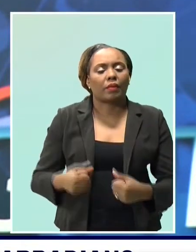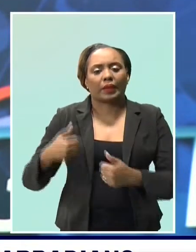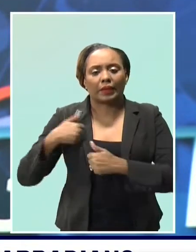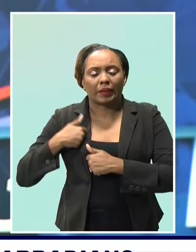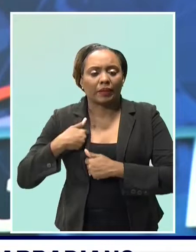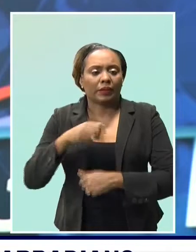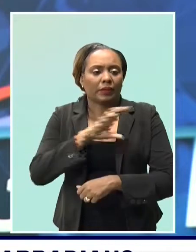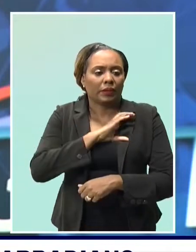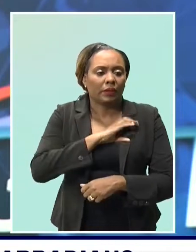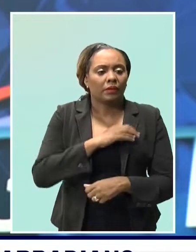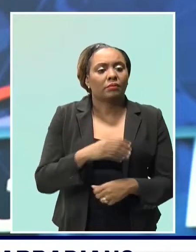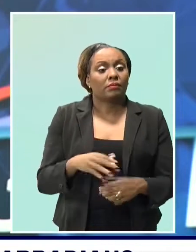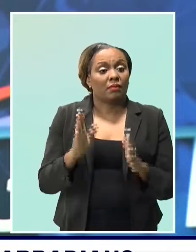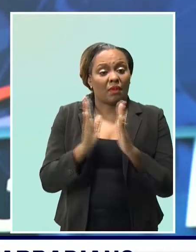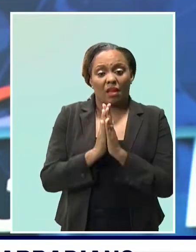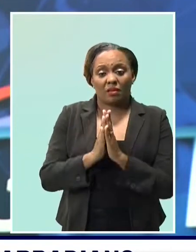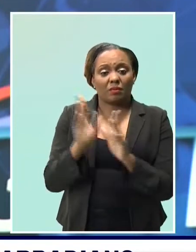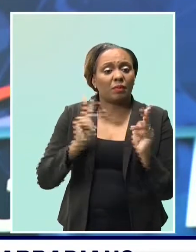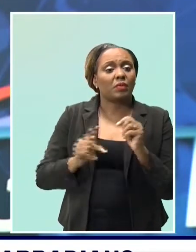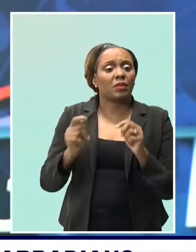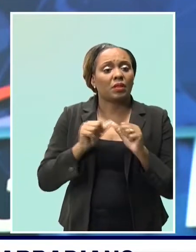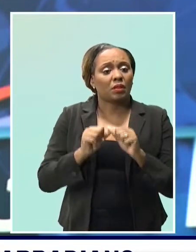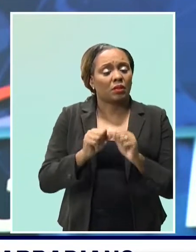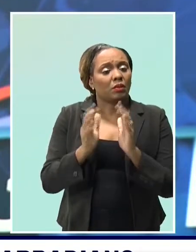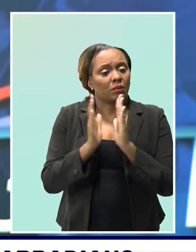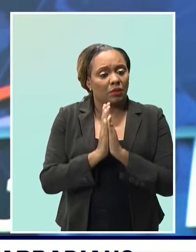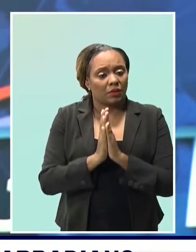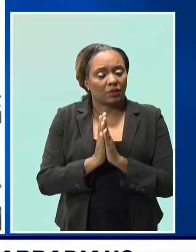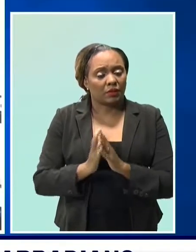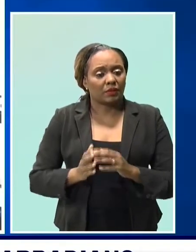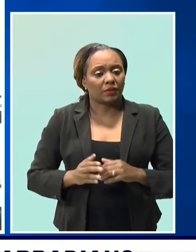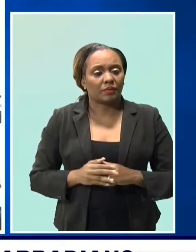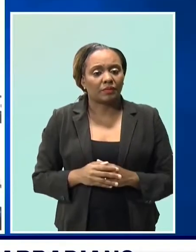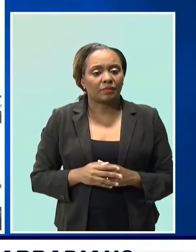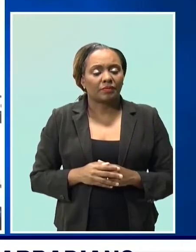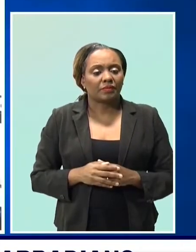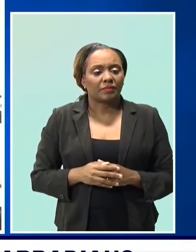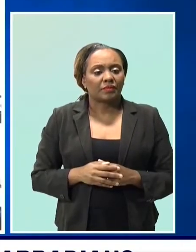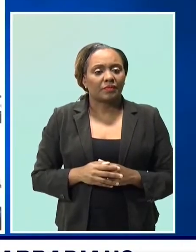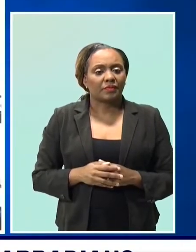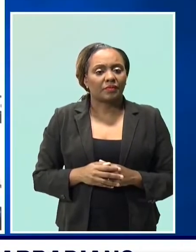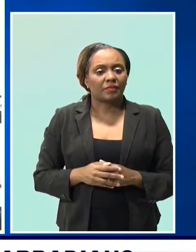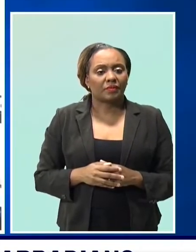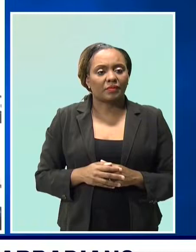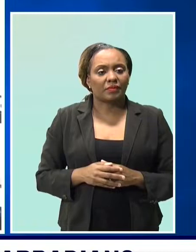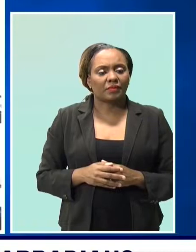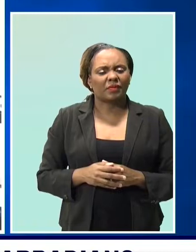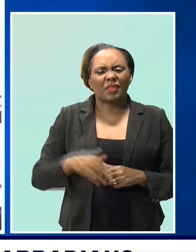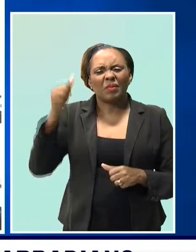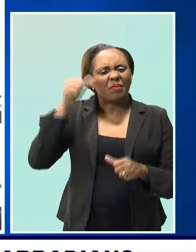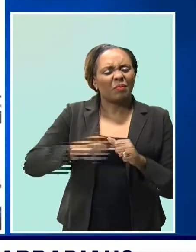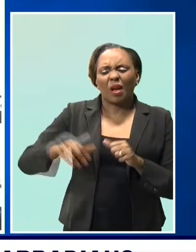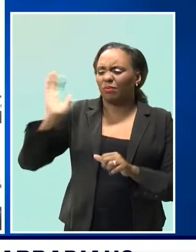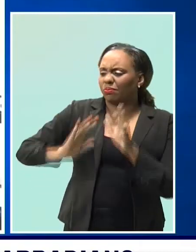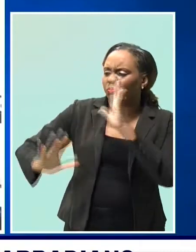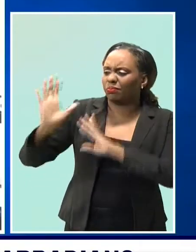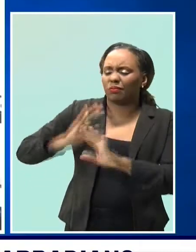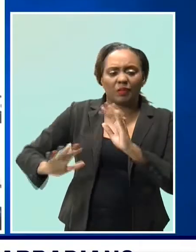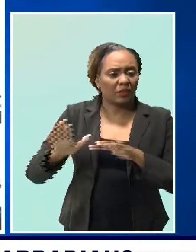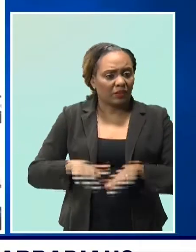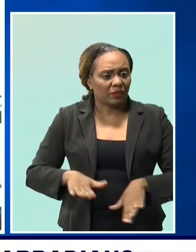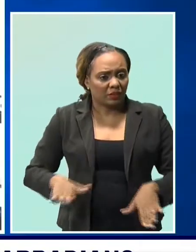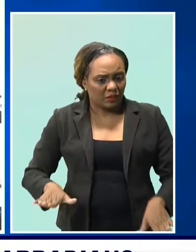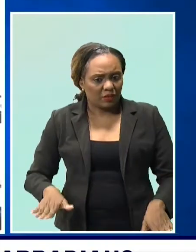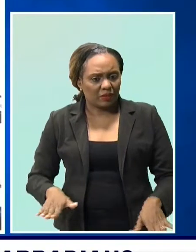called for prayers in the face of uncertainty. The children of the community belonged to all of us. Our